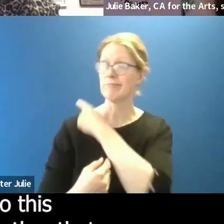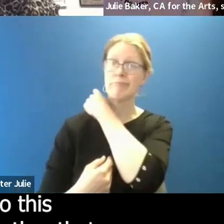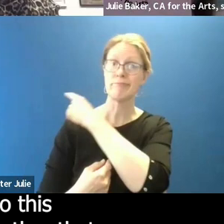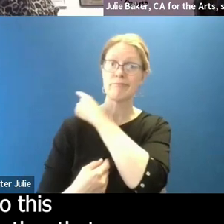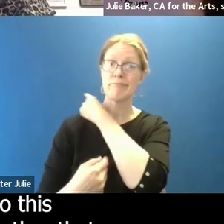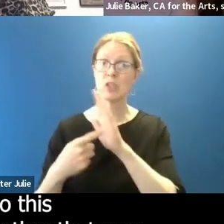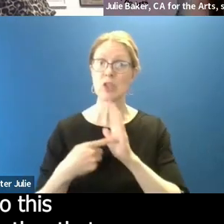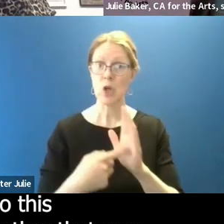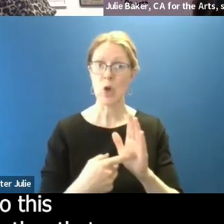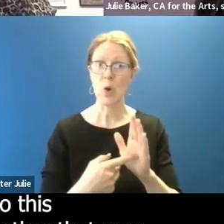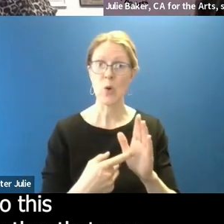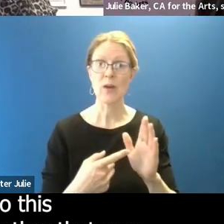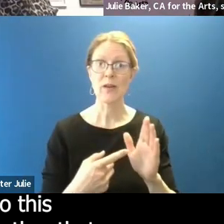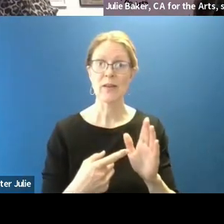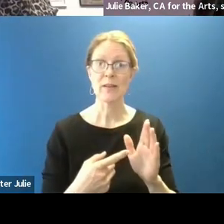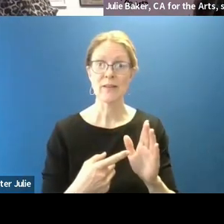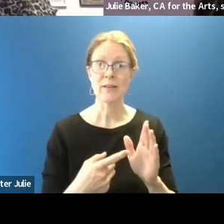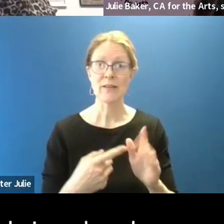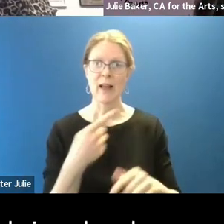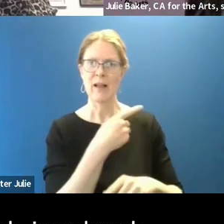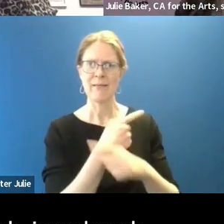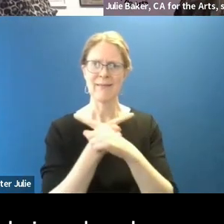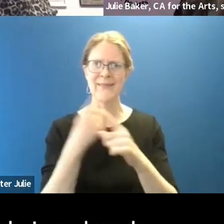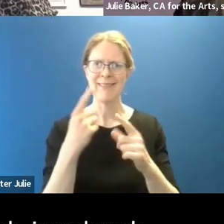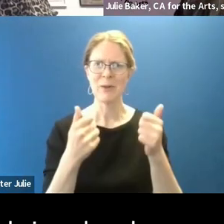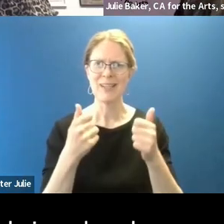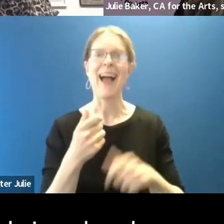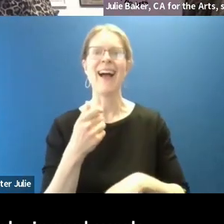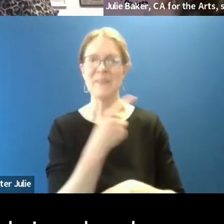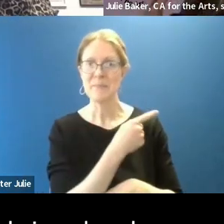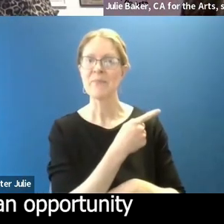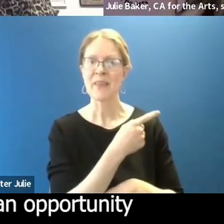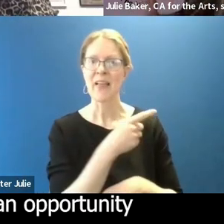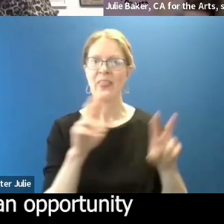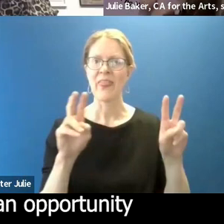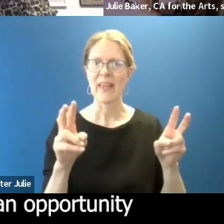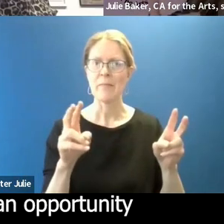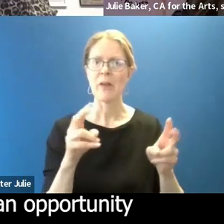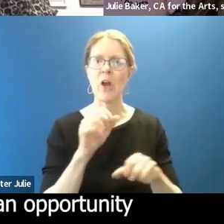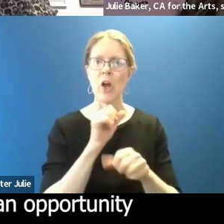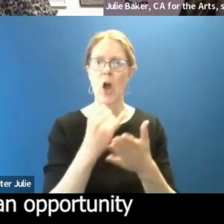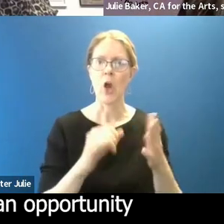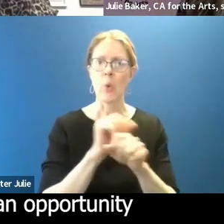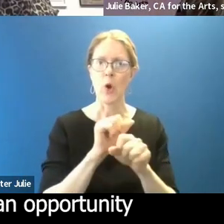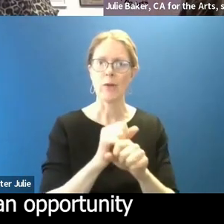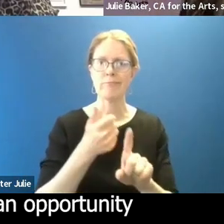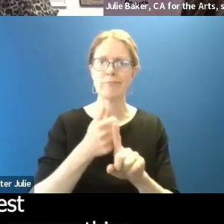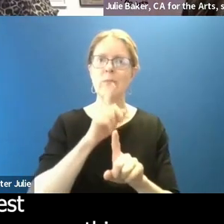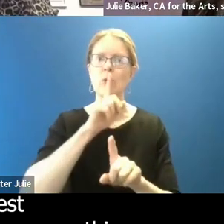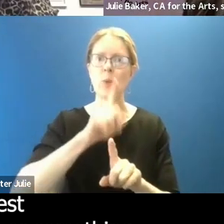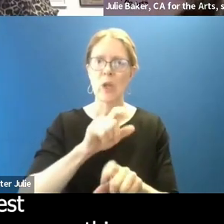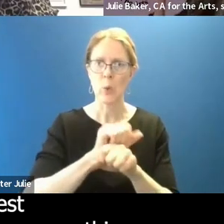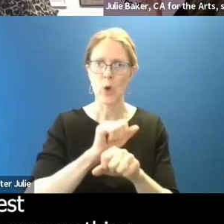can only do this, everyone's on this other, that way, our theme, which is Artwork is Real Work. So that kind of gives us an opportunity to talk.